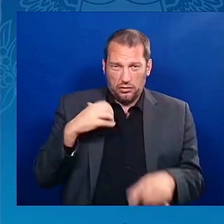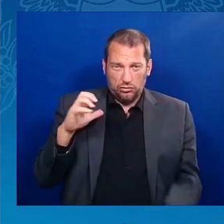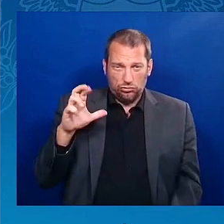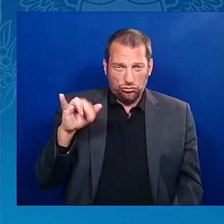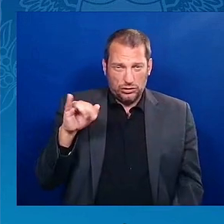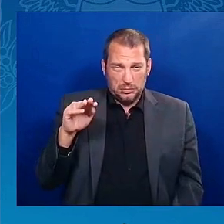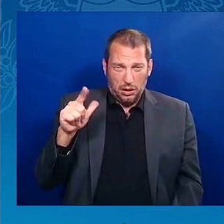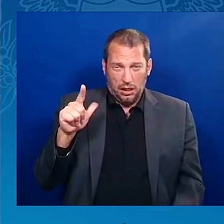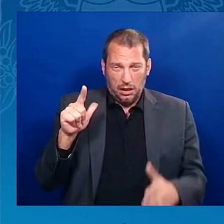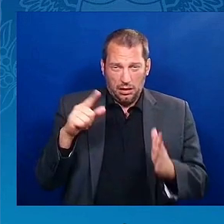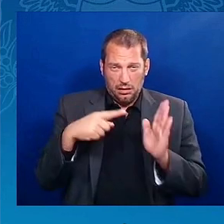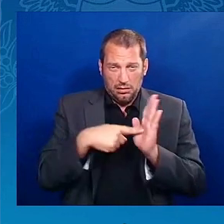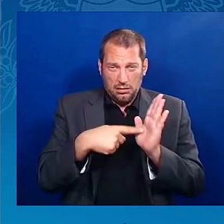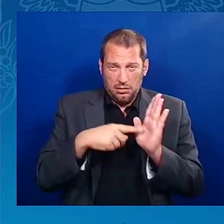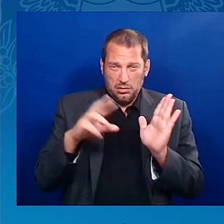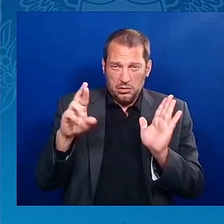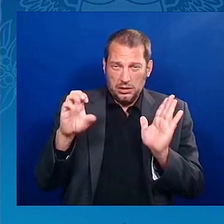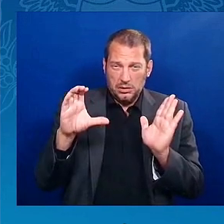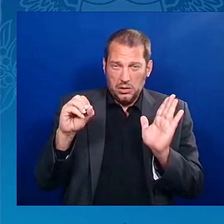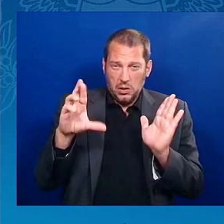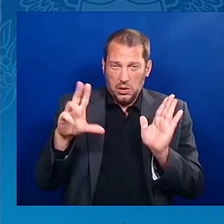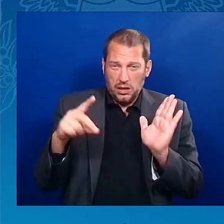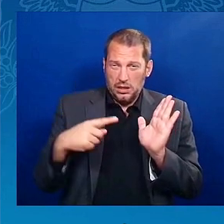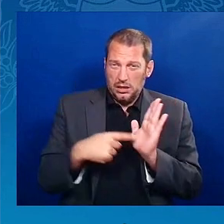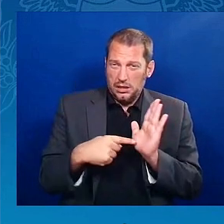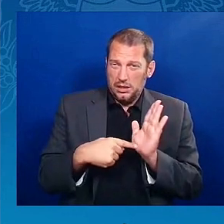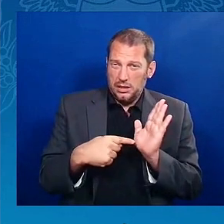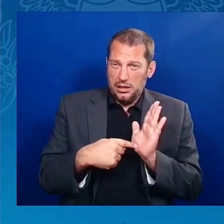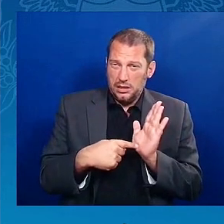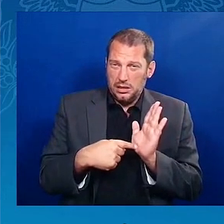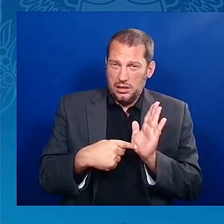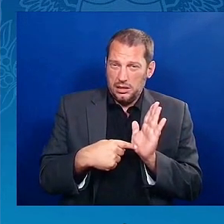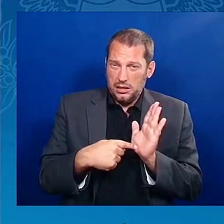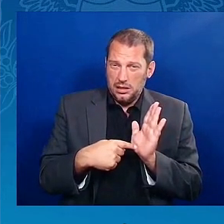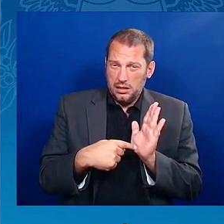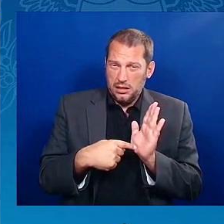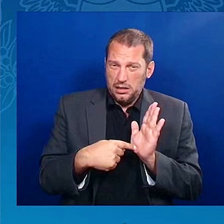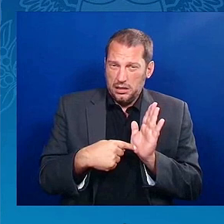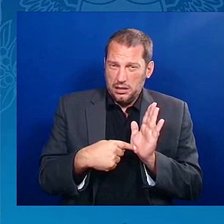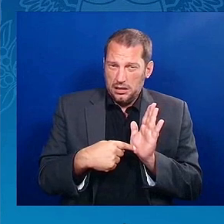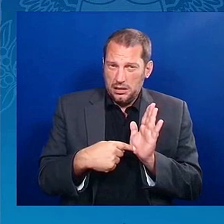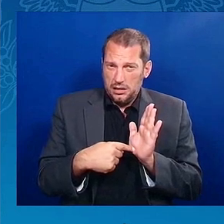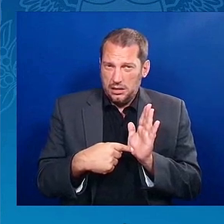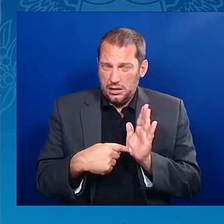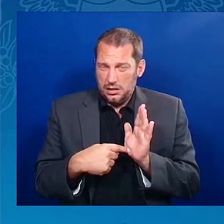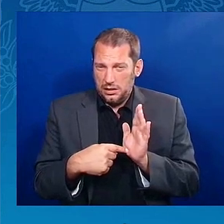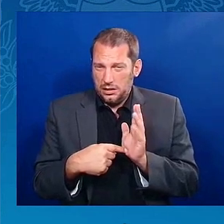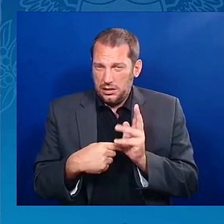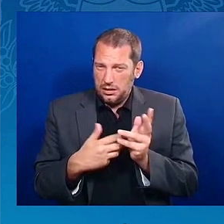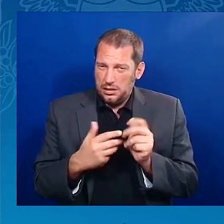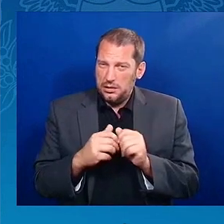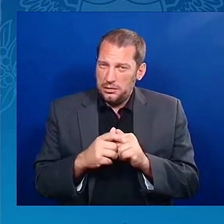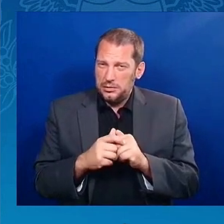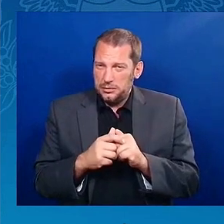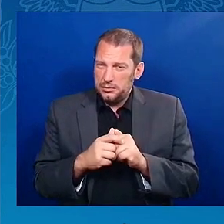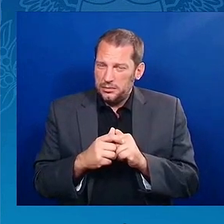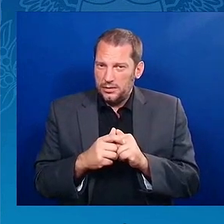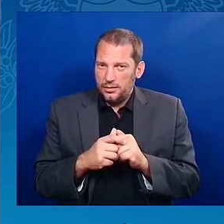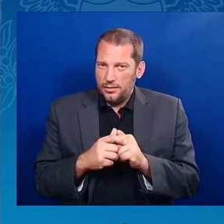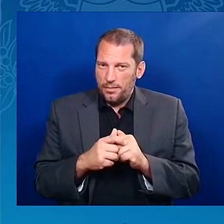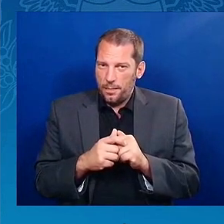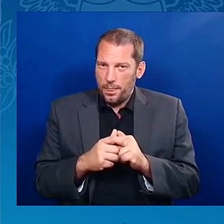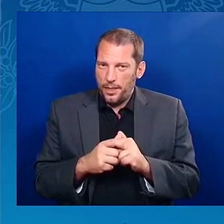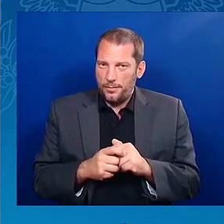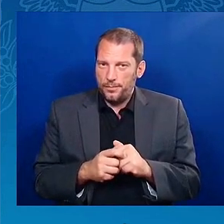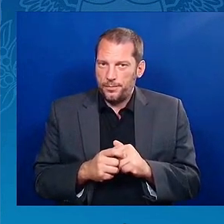Yeah, you know, look, I've been reading this paper because I got to stay to the I got a headache trying to stay on course.